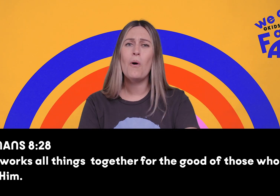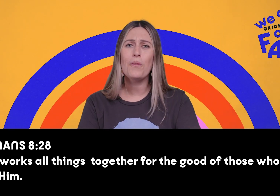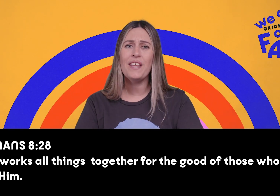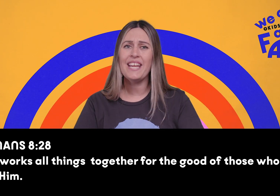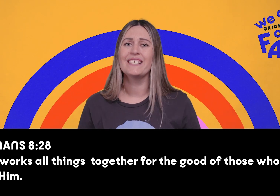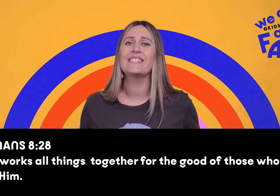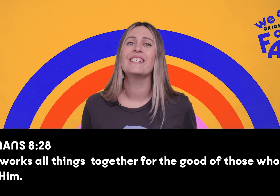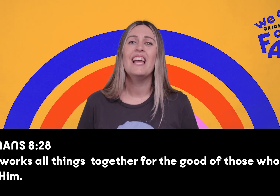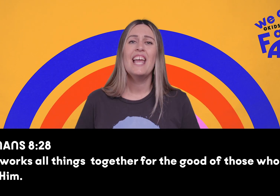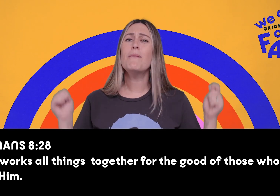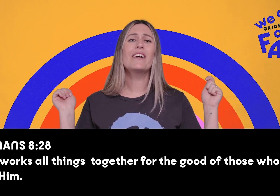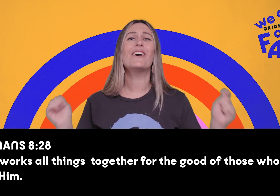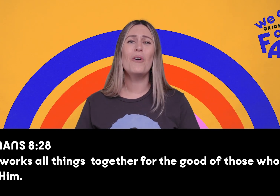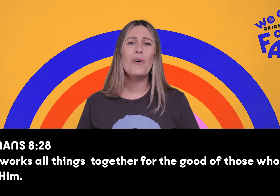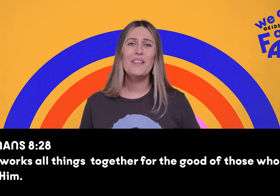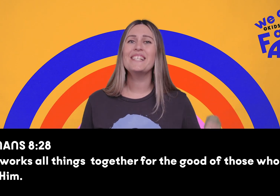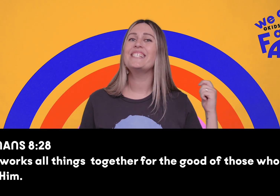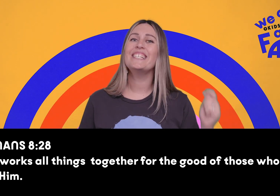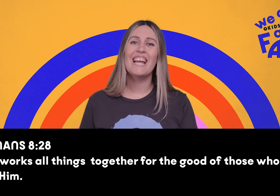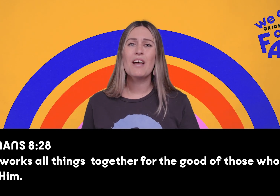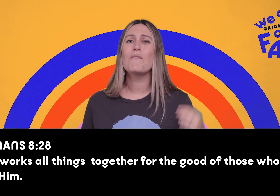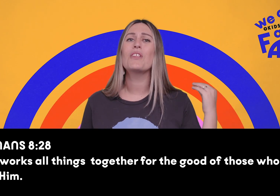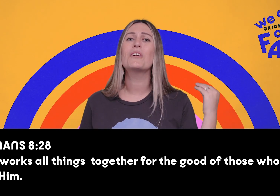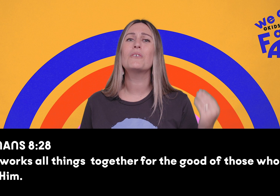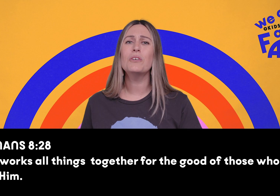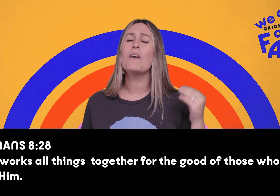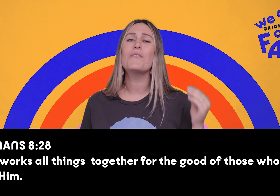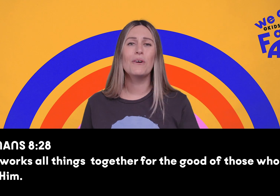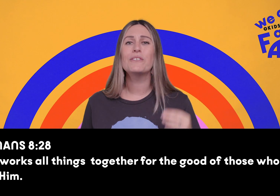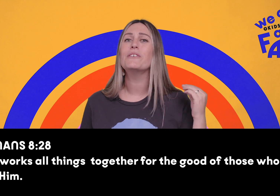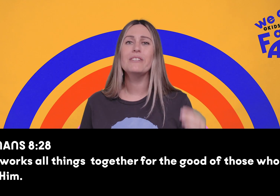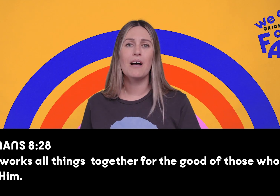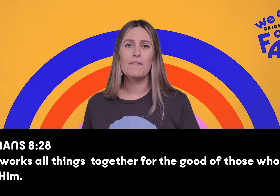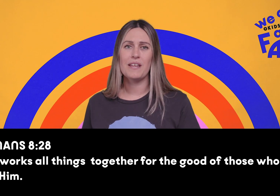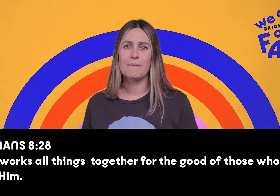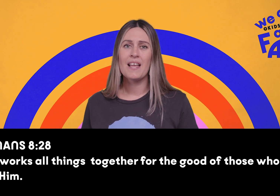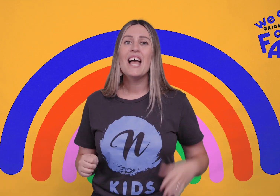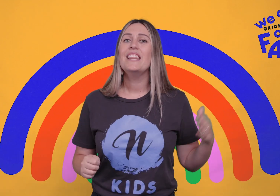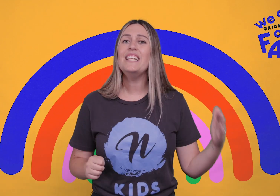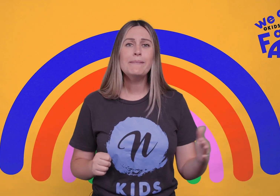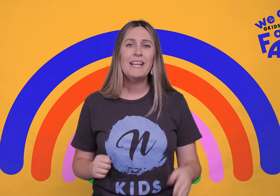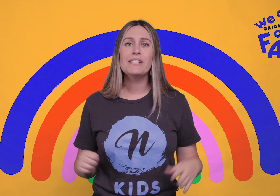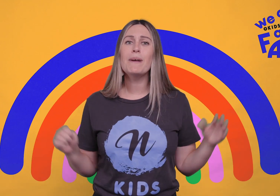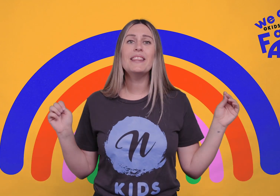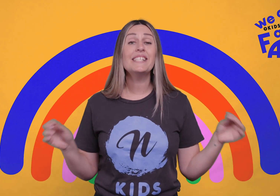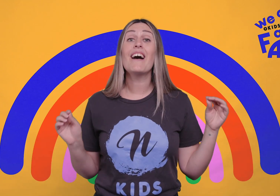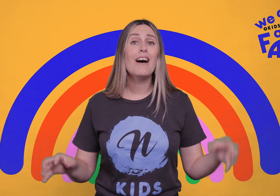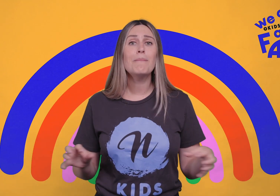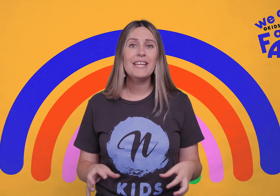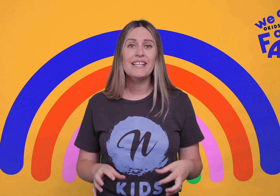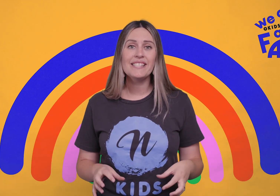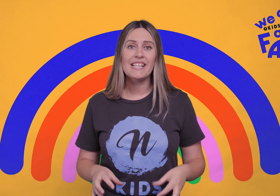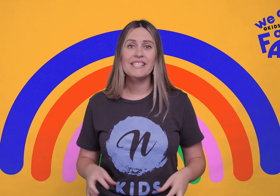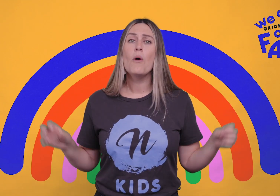say all things. He works all things together for the good of those who love Him. This means when things